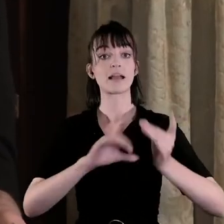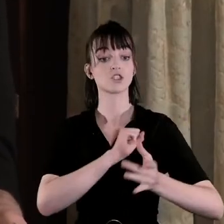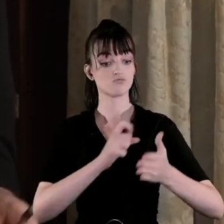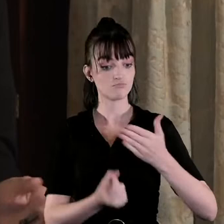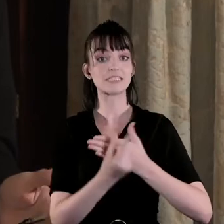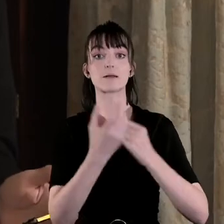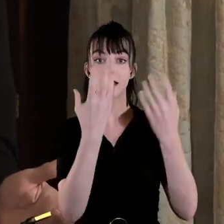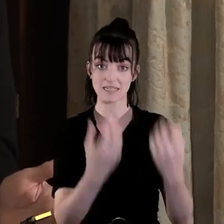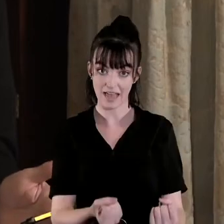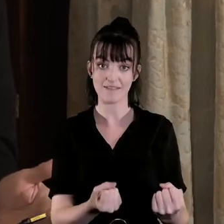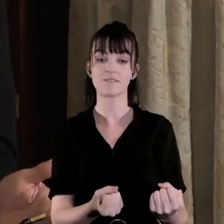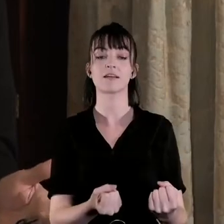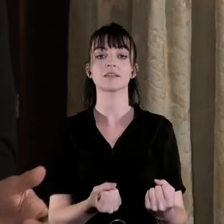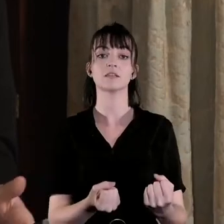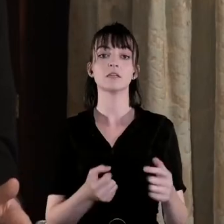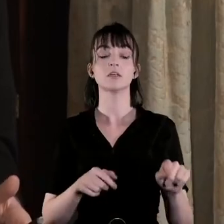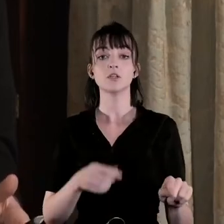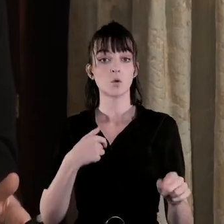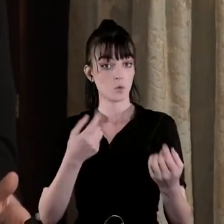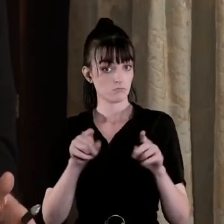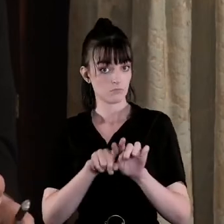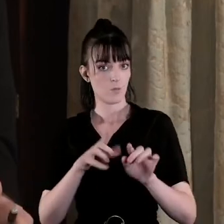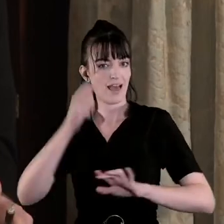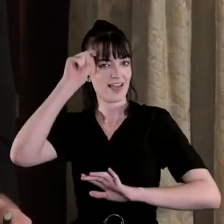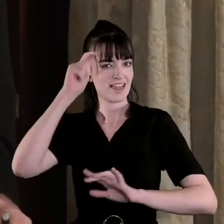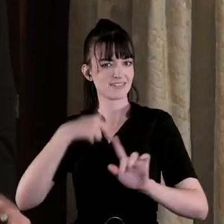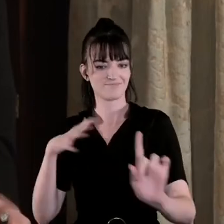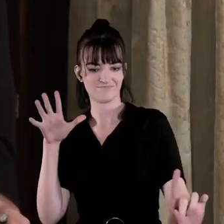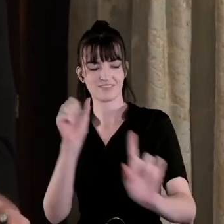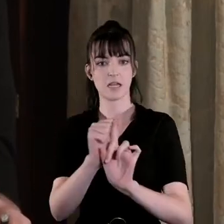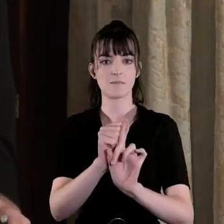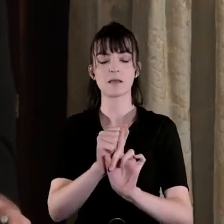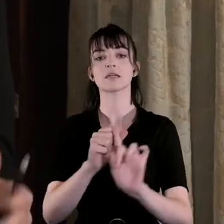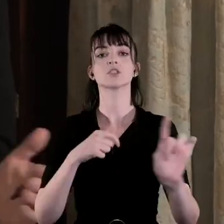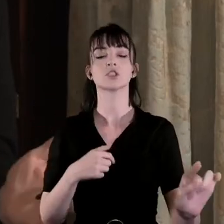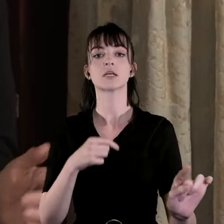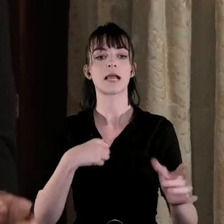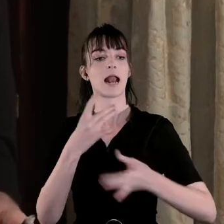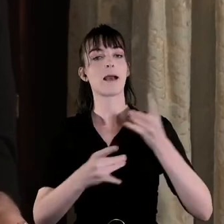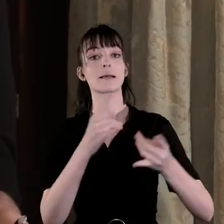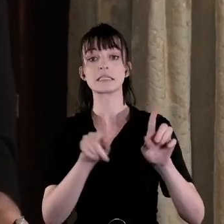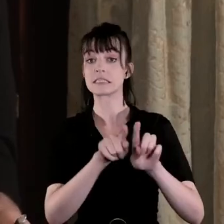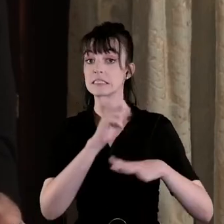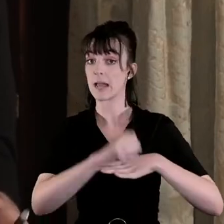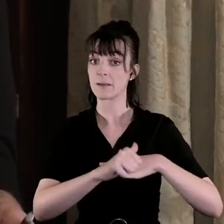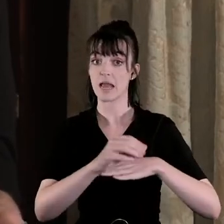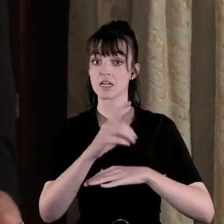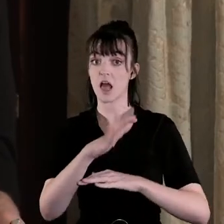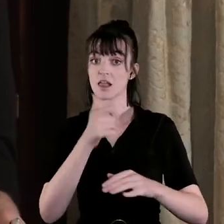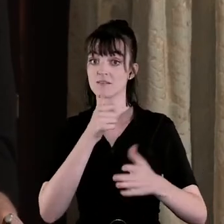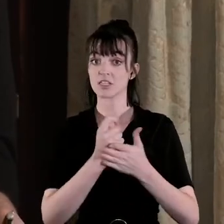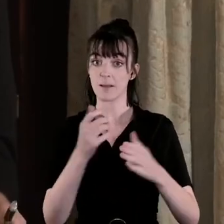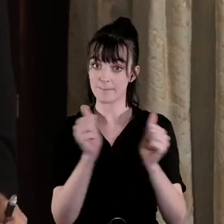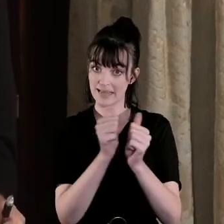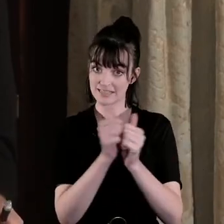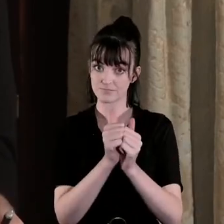to the point even that I think the ambush at Solohead that takes place on the same day that the Doyle first meets is seen as